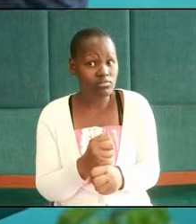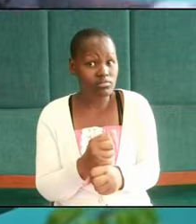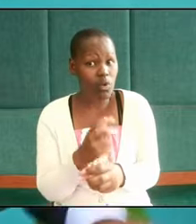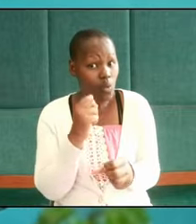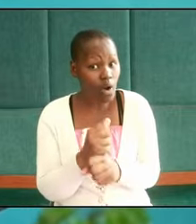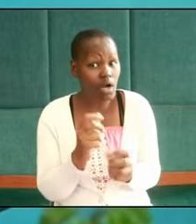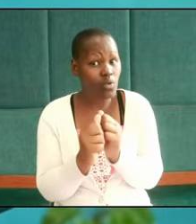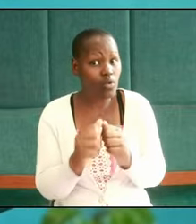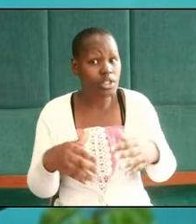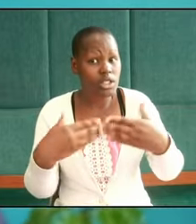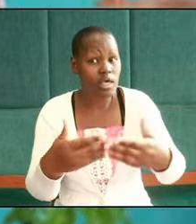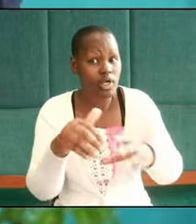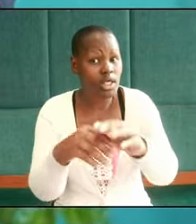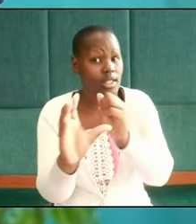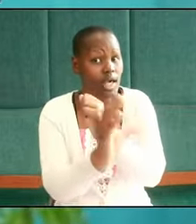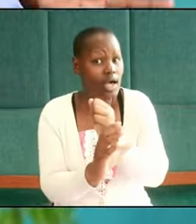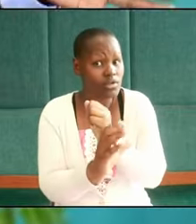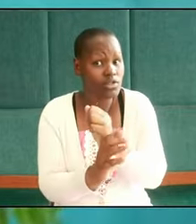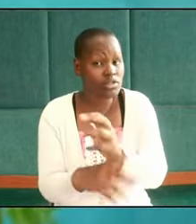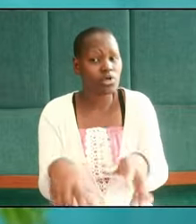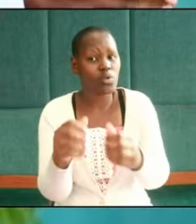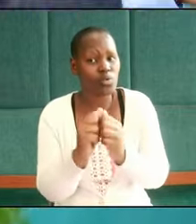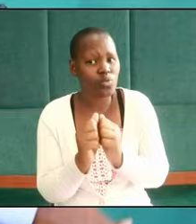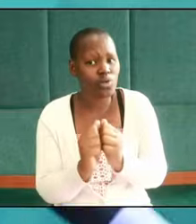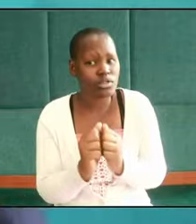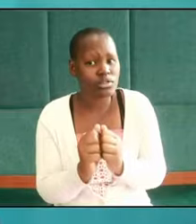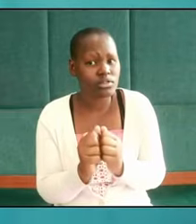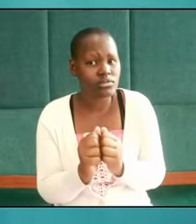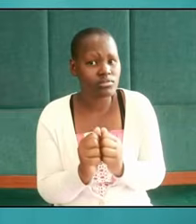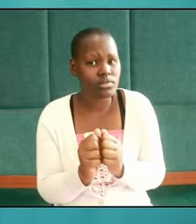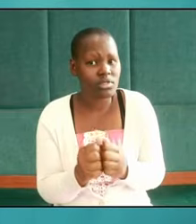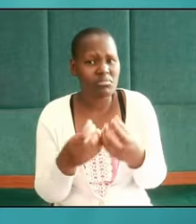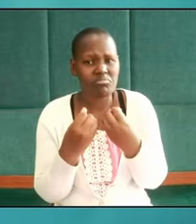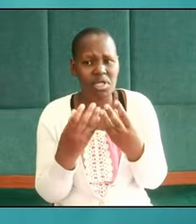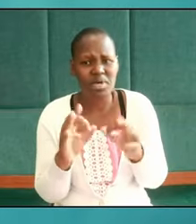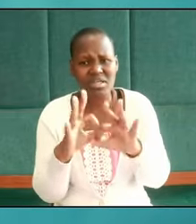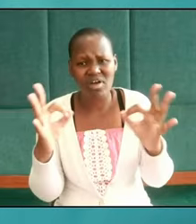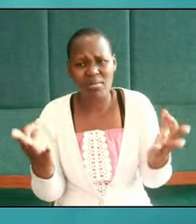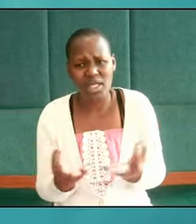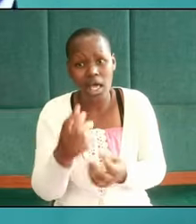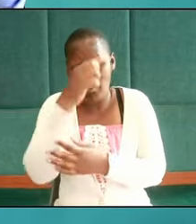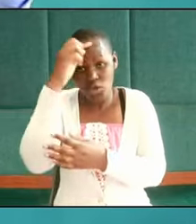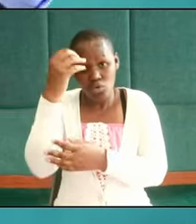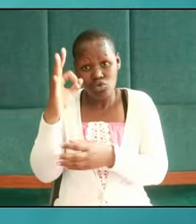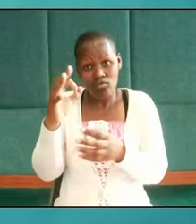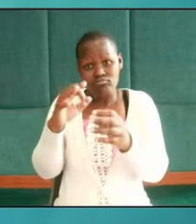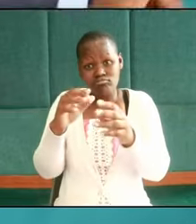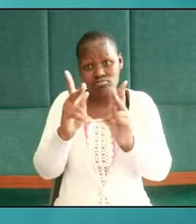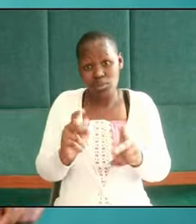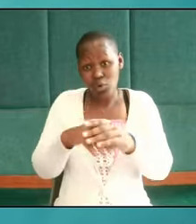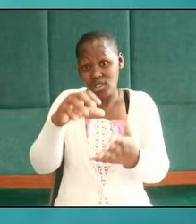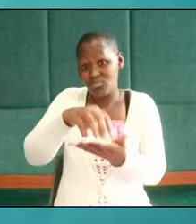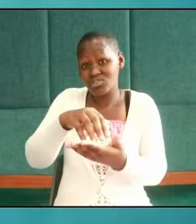given in the counties which have impoverished most many families because of people in position